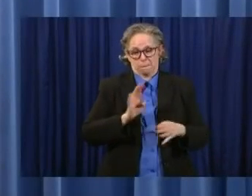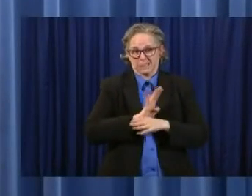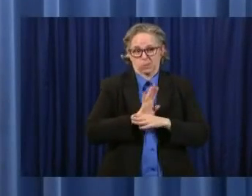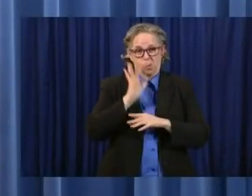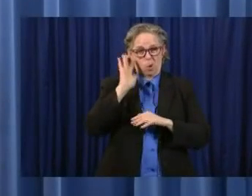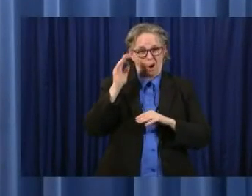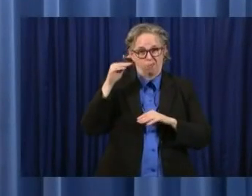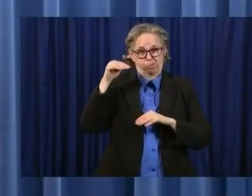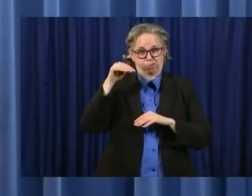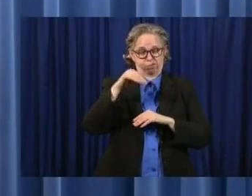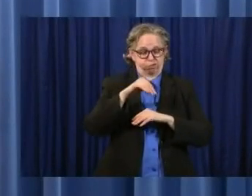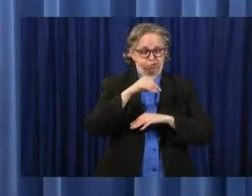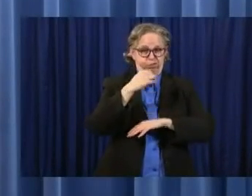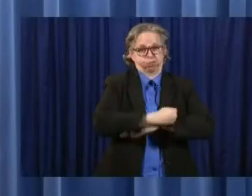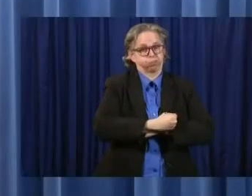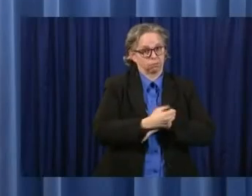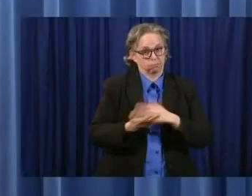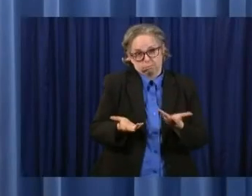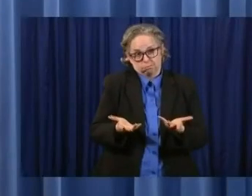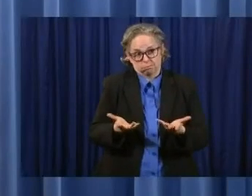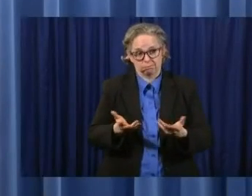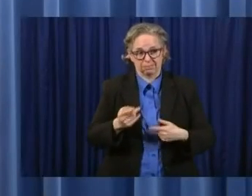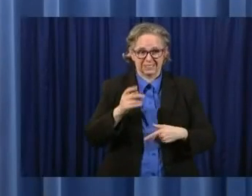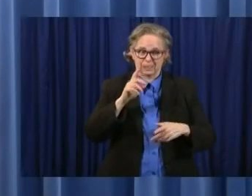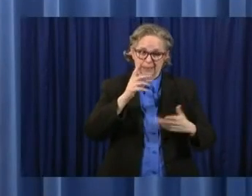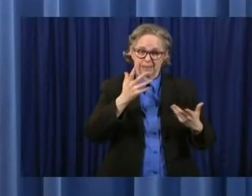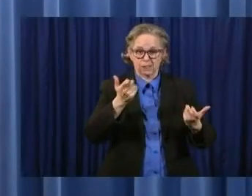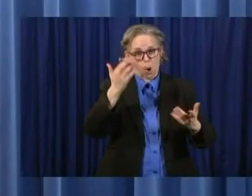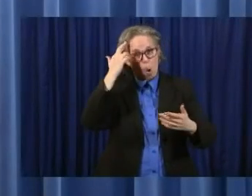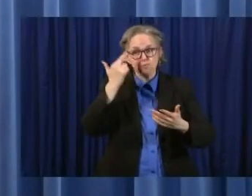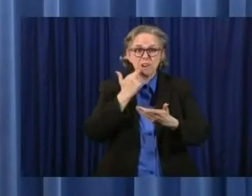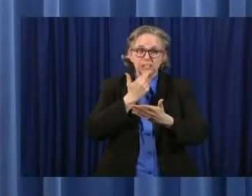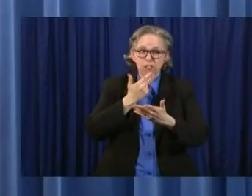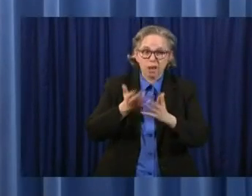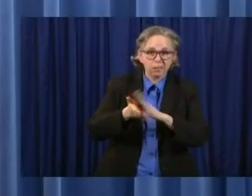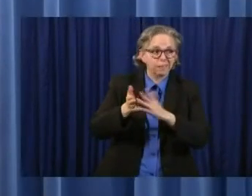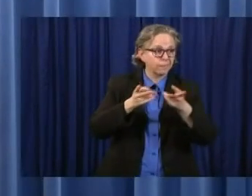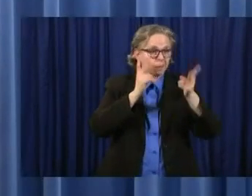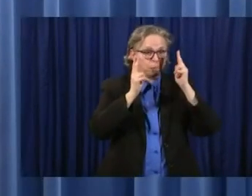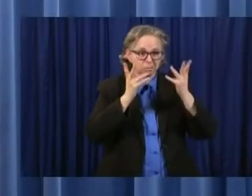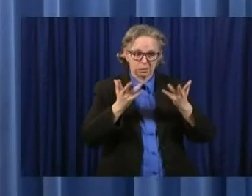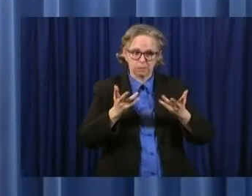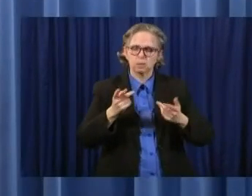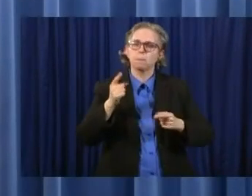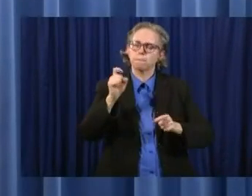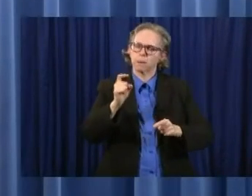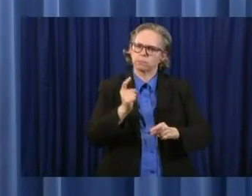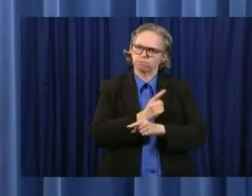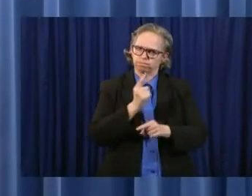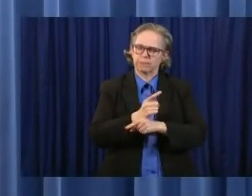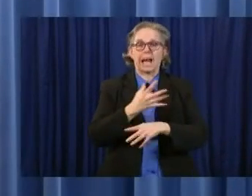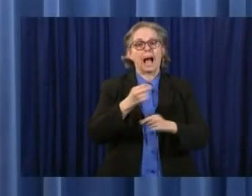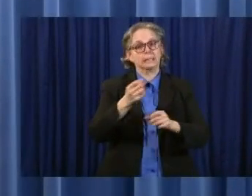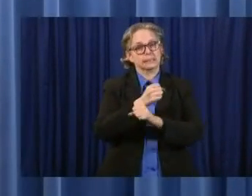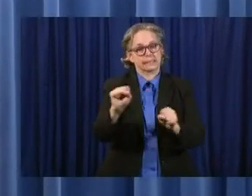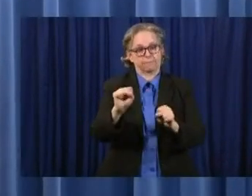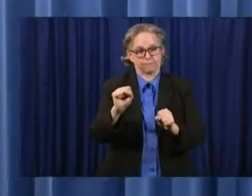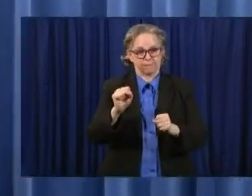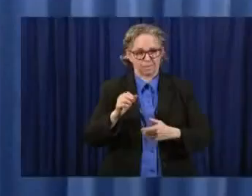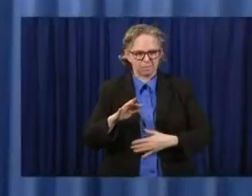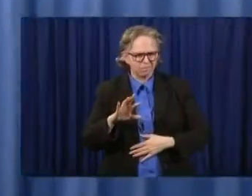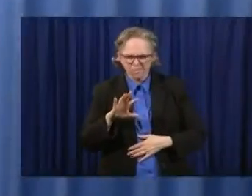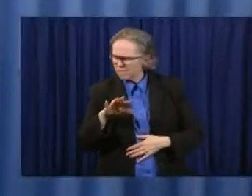or run a barbershop or whatever it is in a way that is as safe as humanly possible. John, you have anything to add?